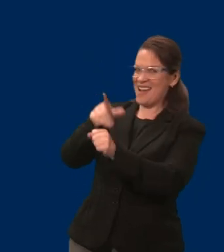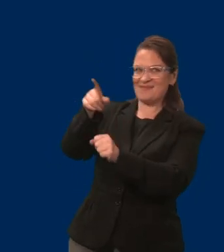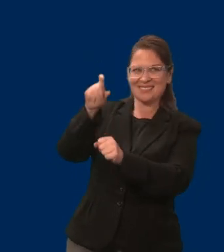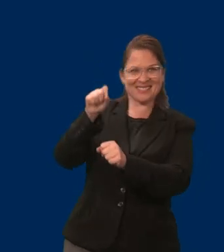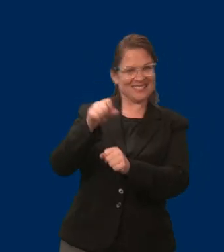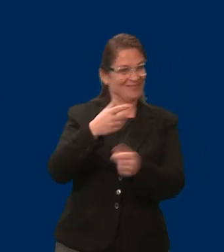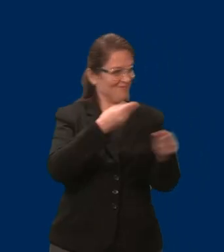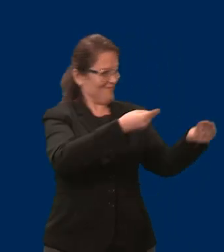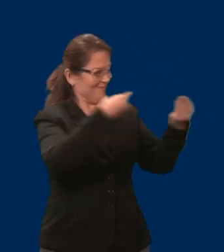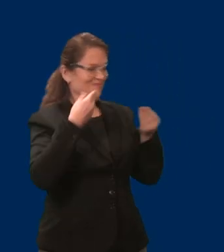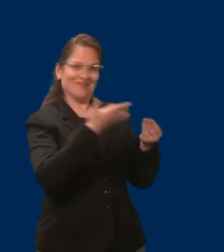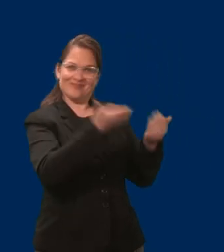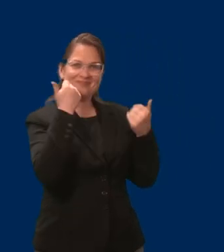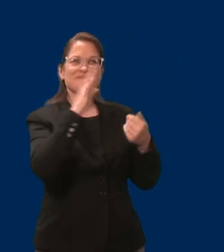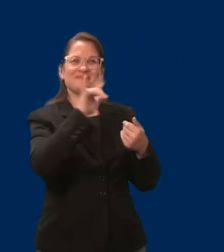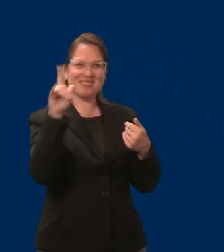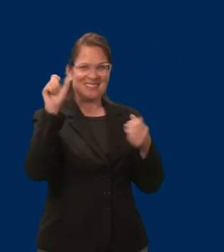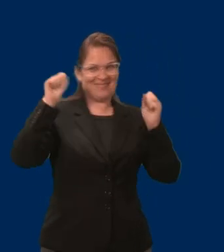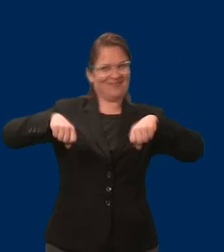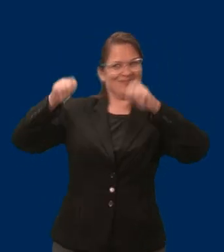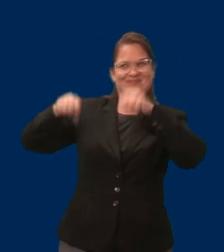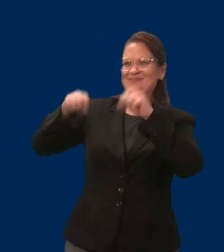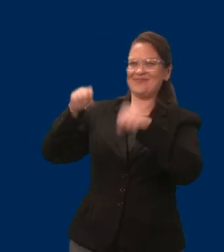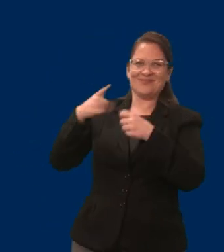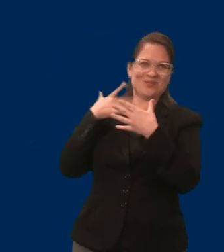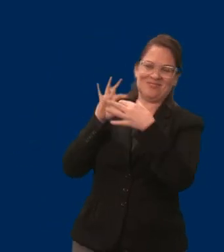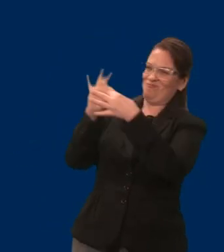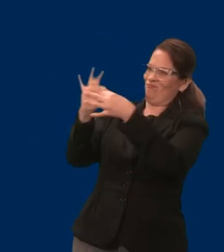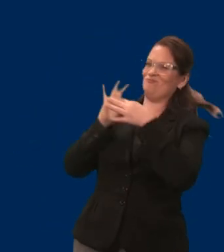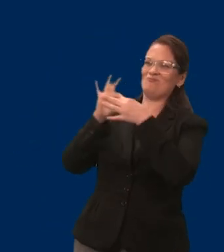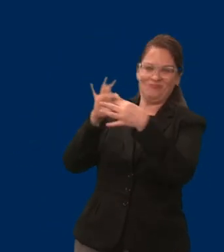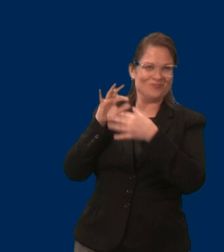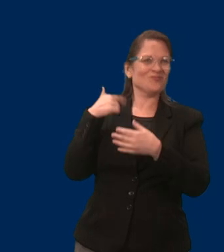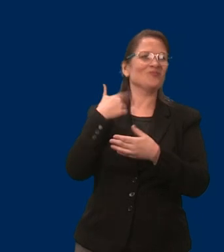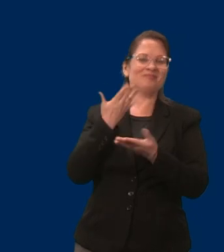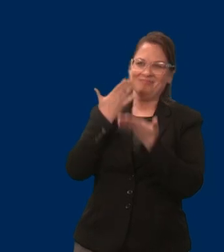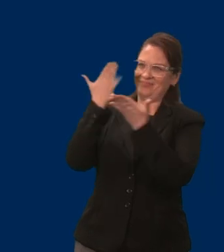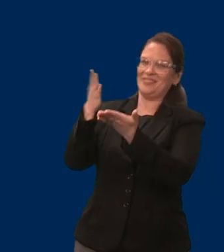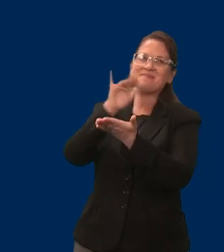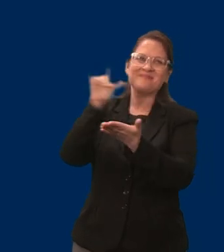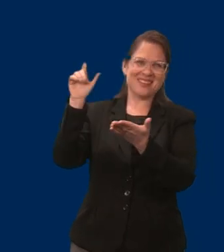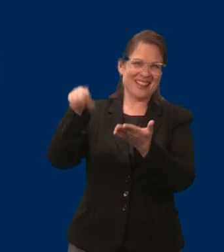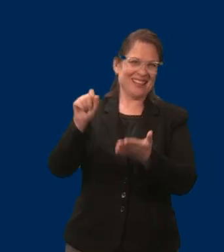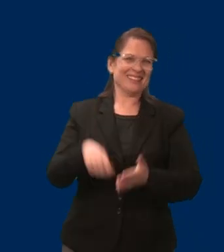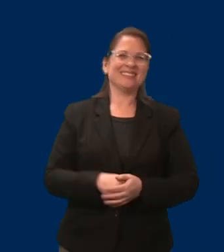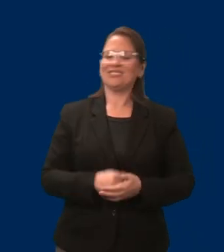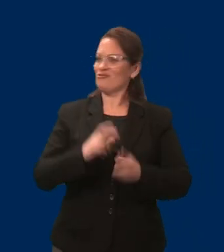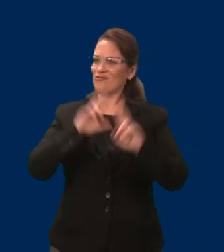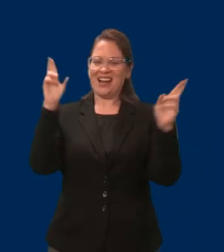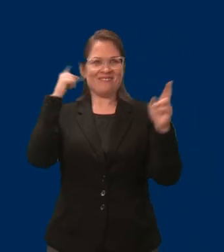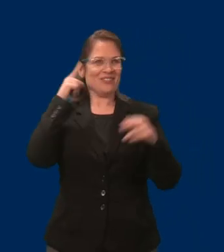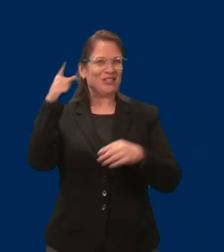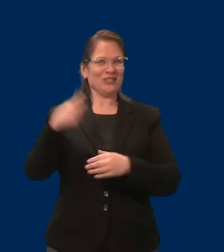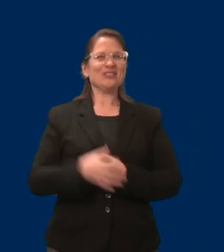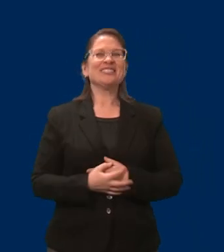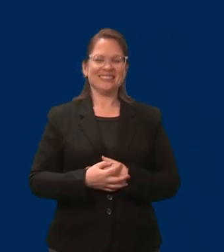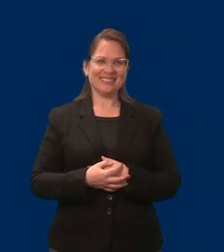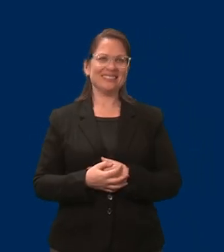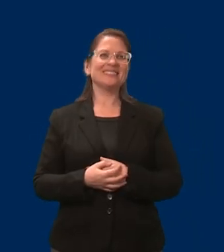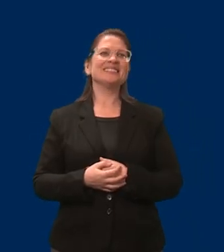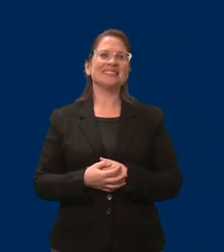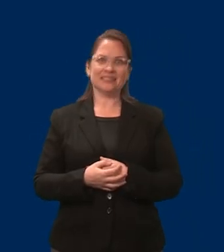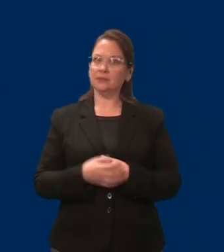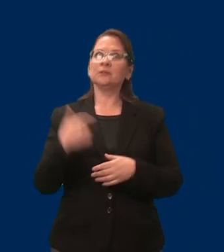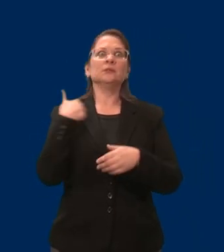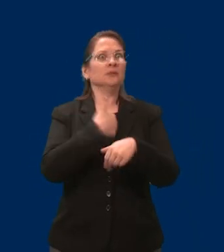and get me a bill. was right before a special session. And you wanted it for a special session. So we went, we worked really hard and we handed you a